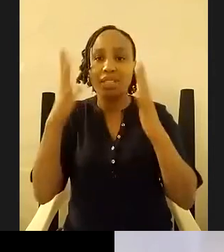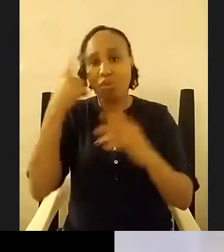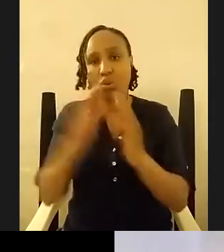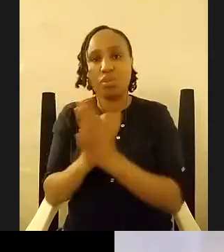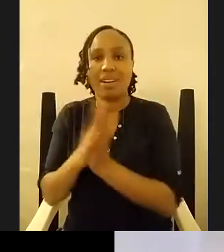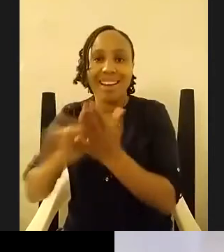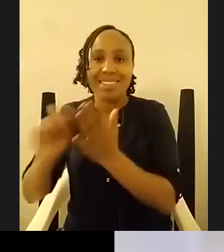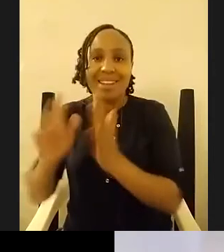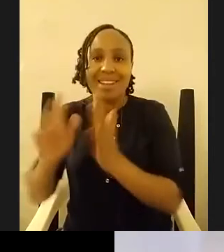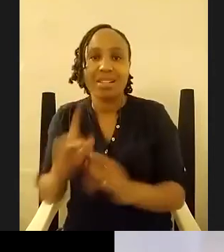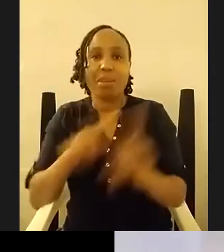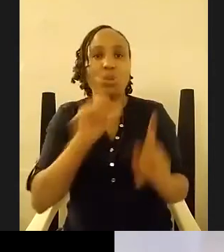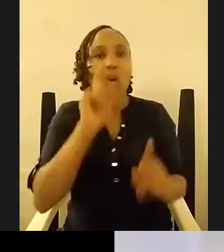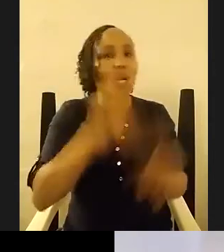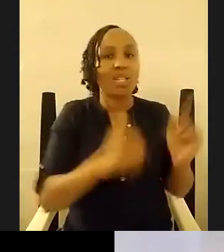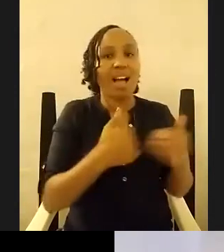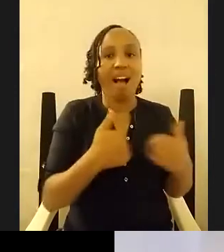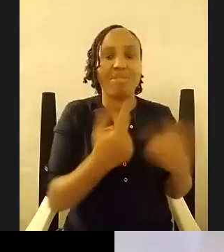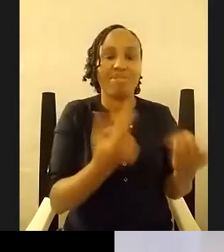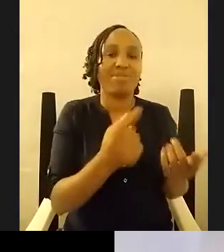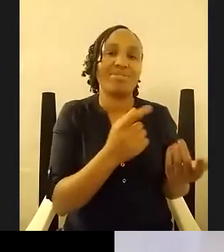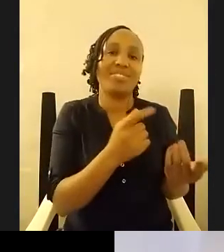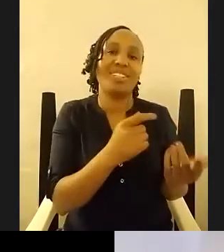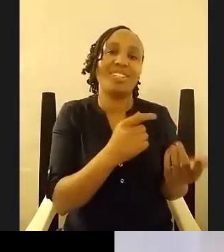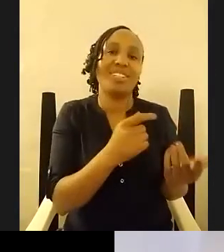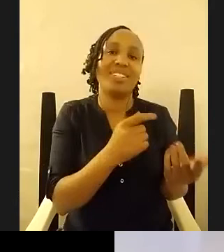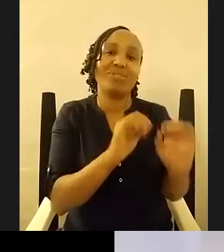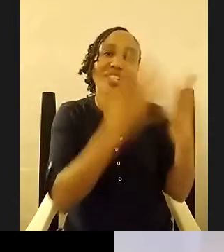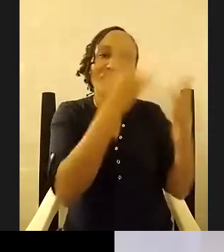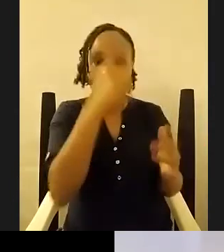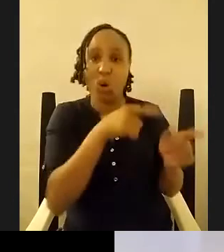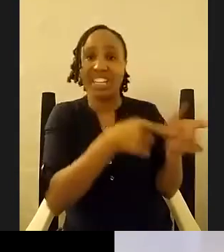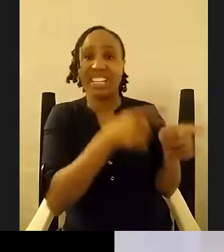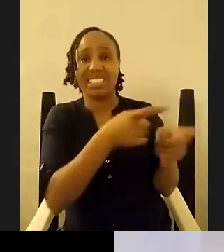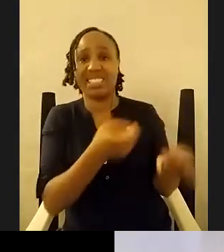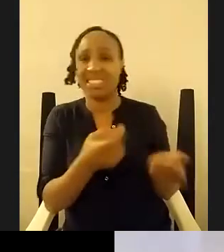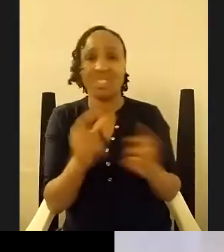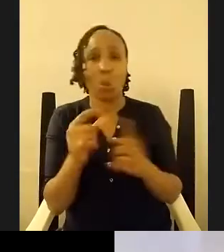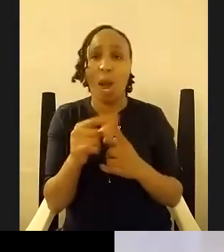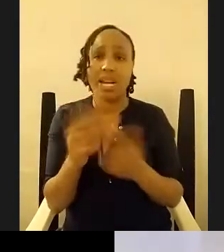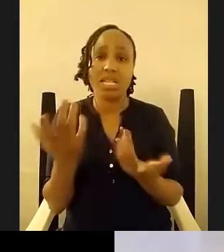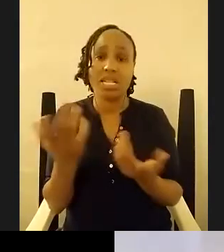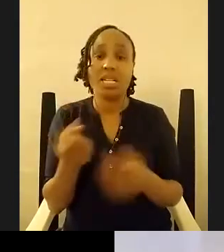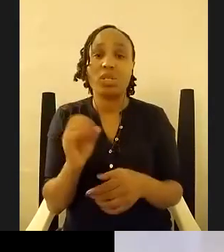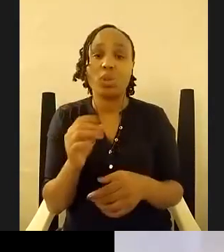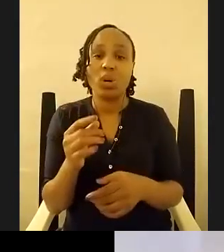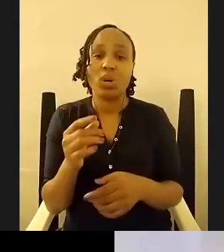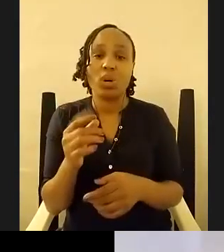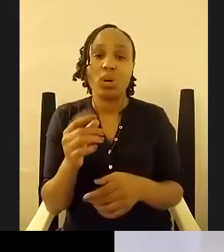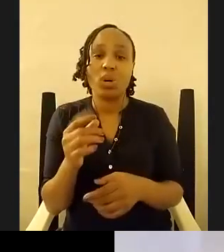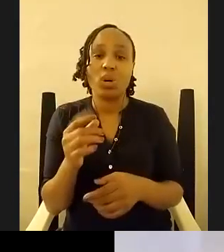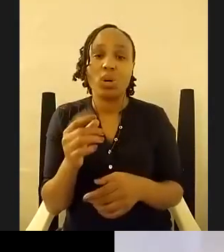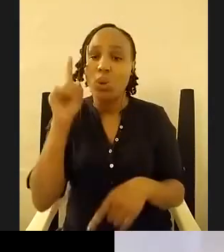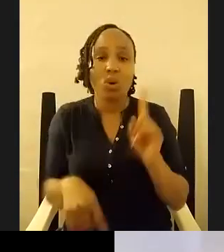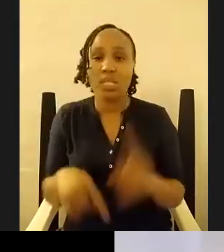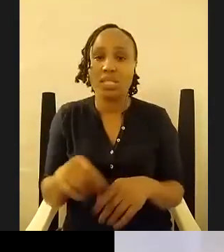only one of these things really matters to readers i guess you can't ever can you imagine a festival of critics